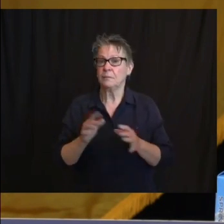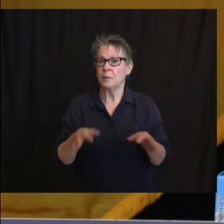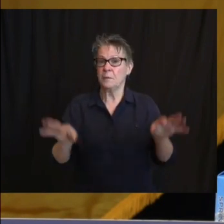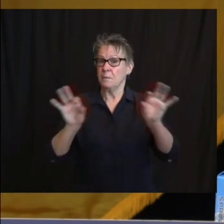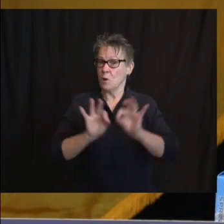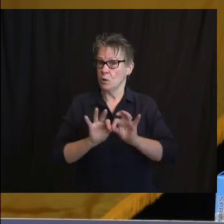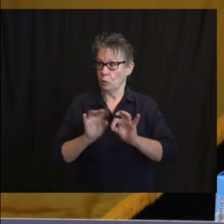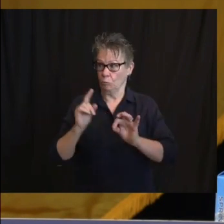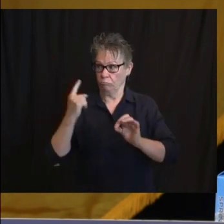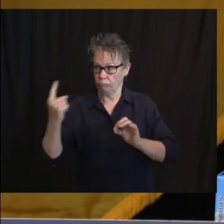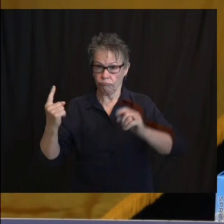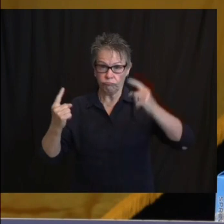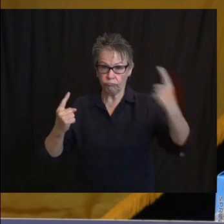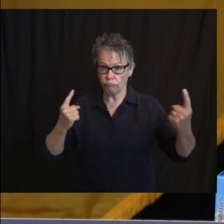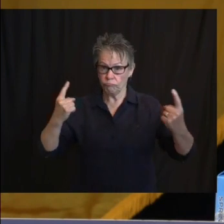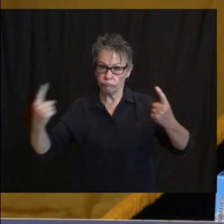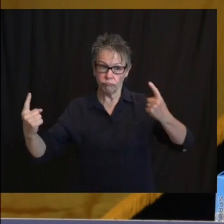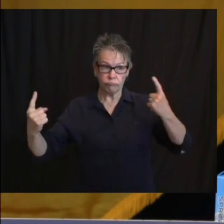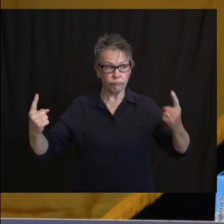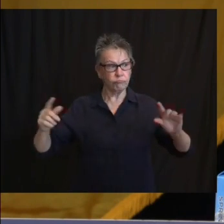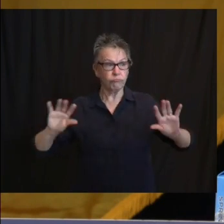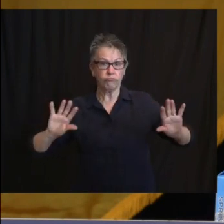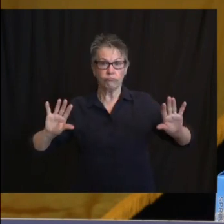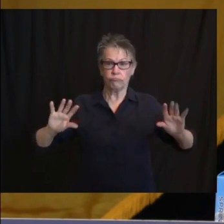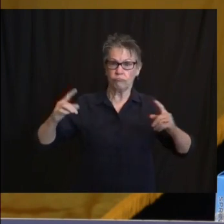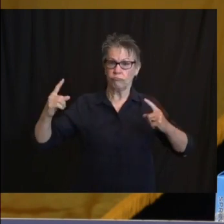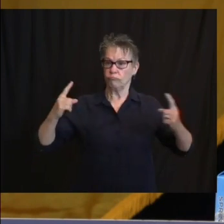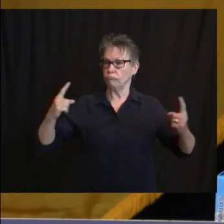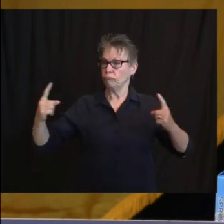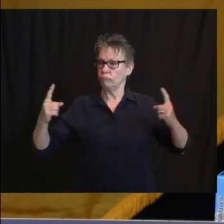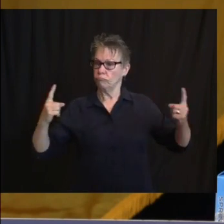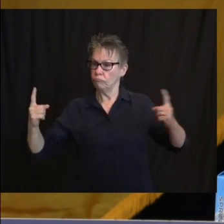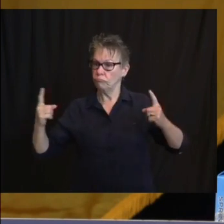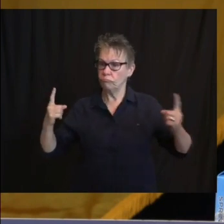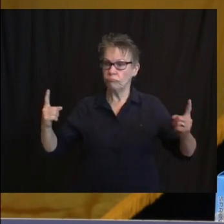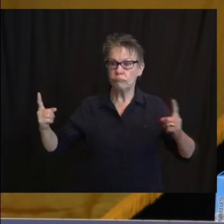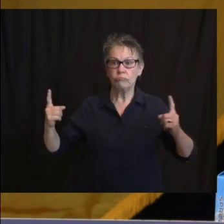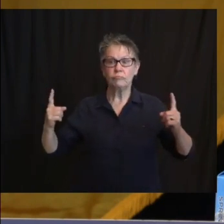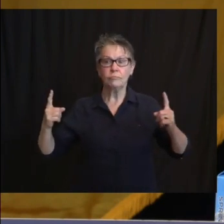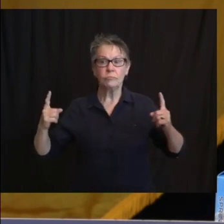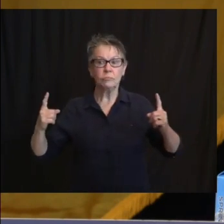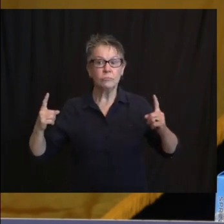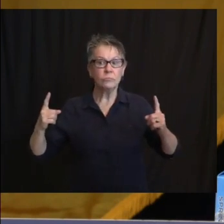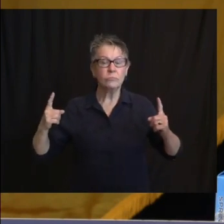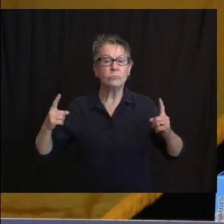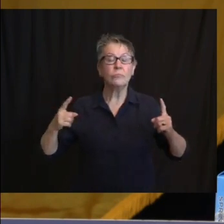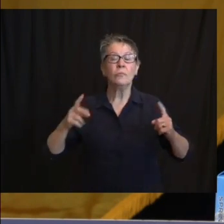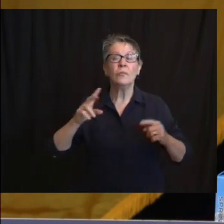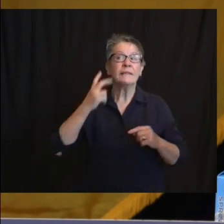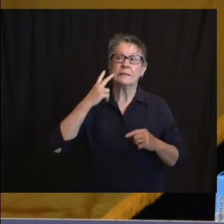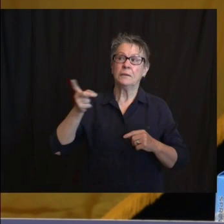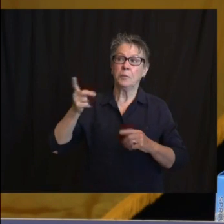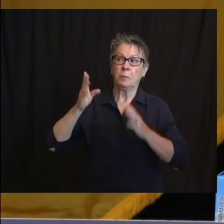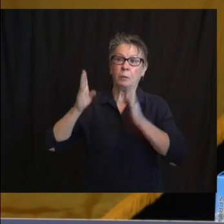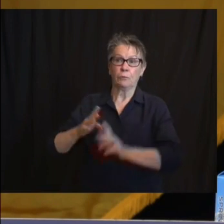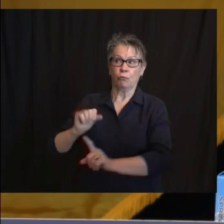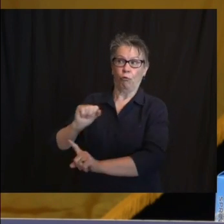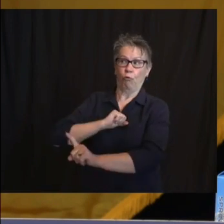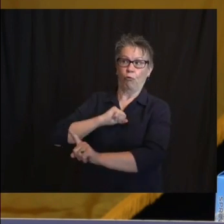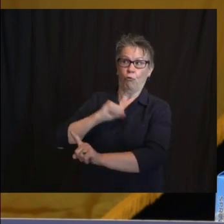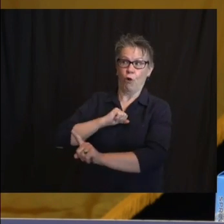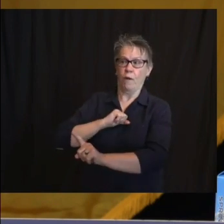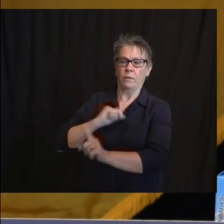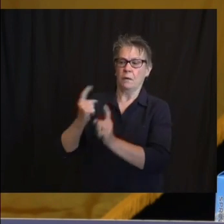at least six feet. Ten feet if someone is coughing. And if someone sneezes,